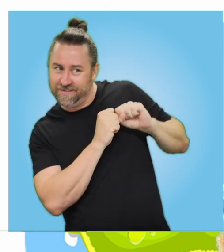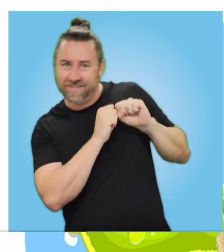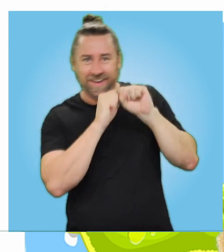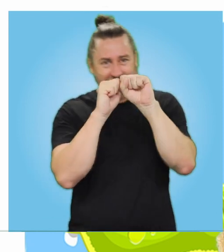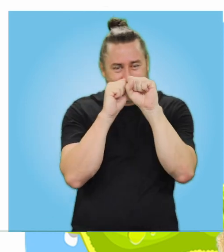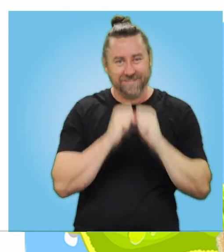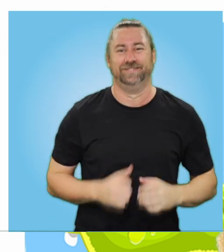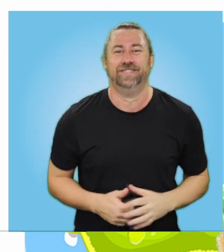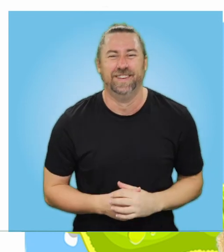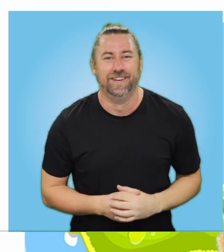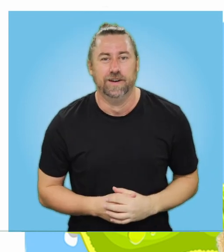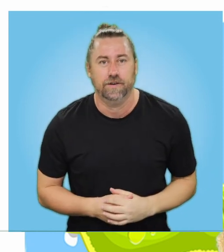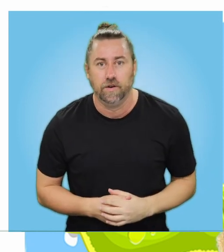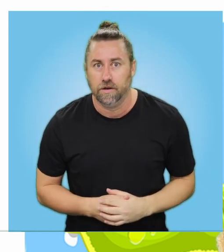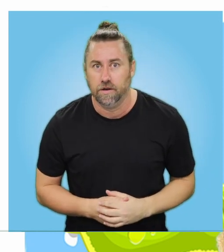of sight.